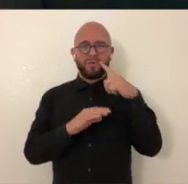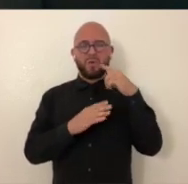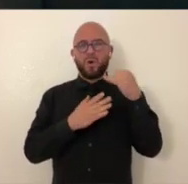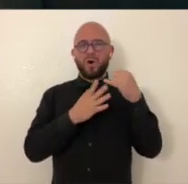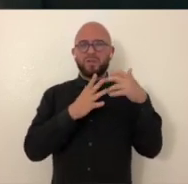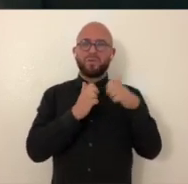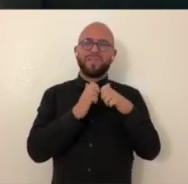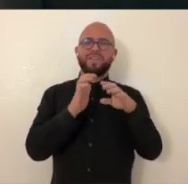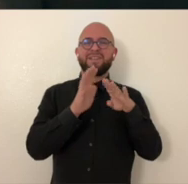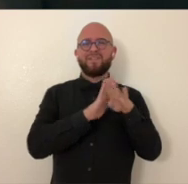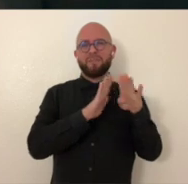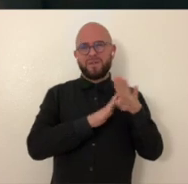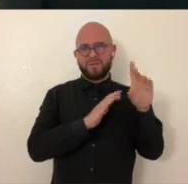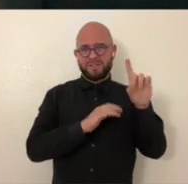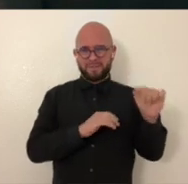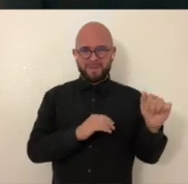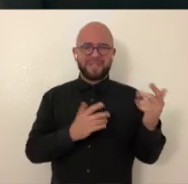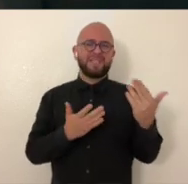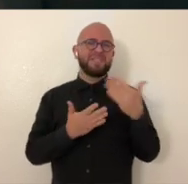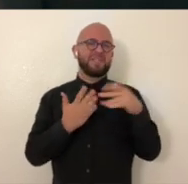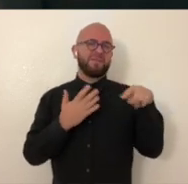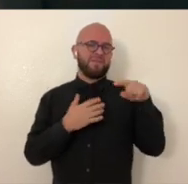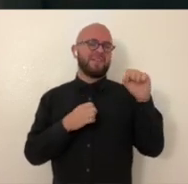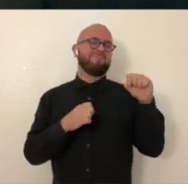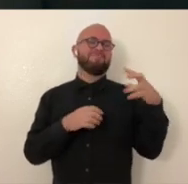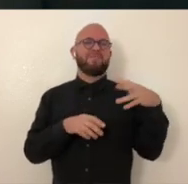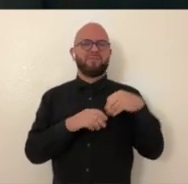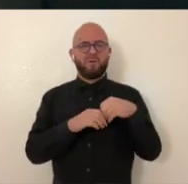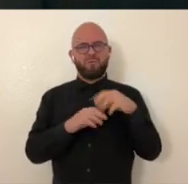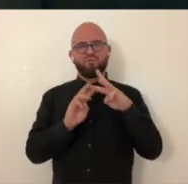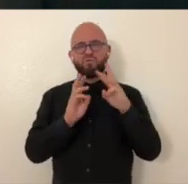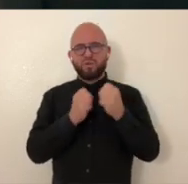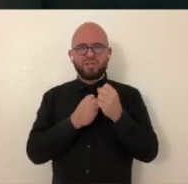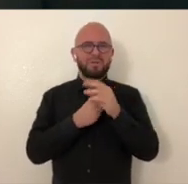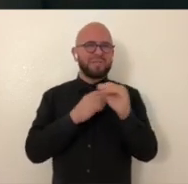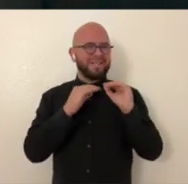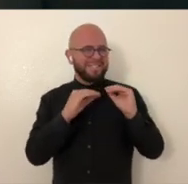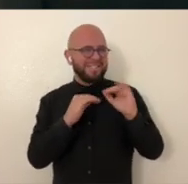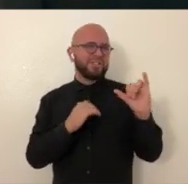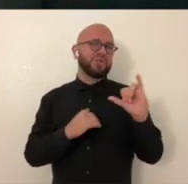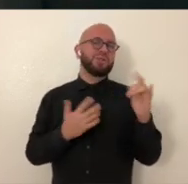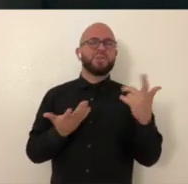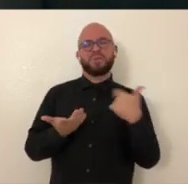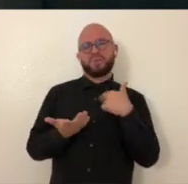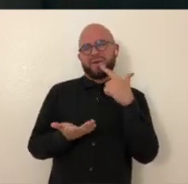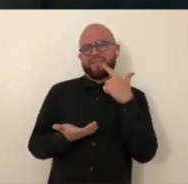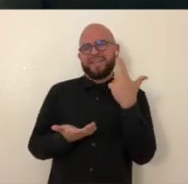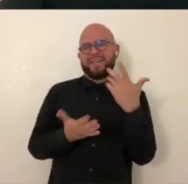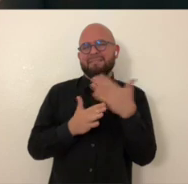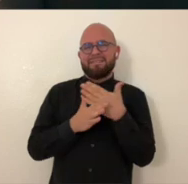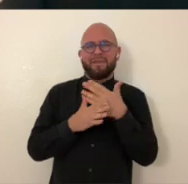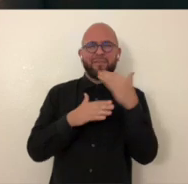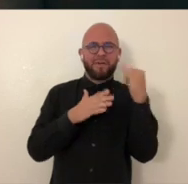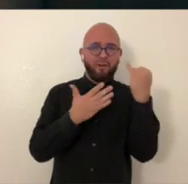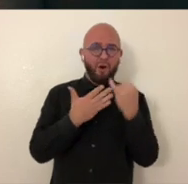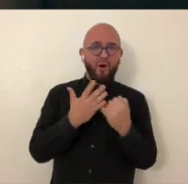Baltimore, which is a program for artists with developmental disabilities. So some of that does involve kind of